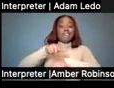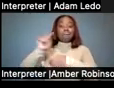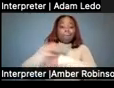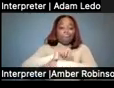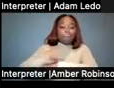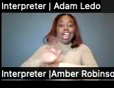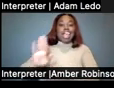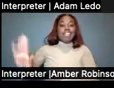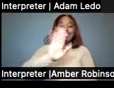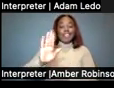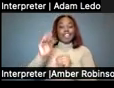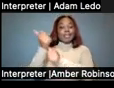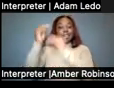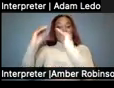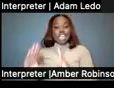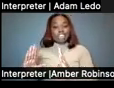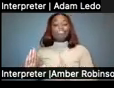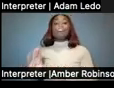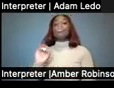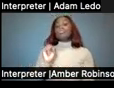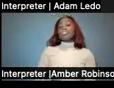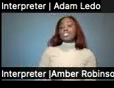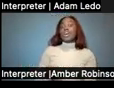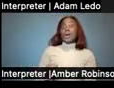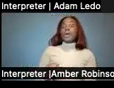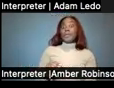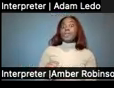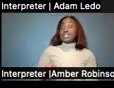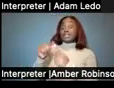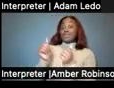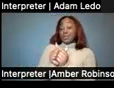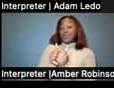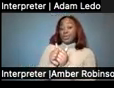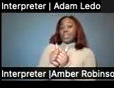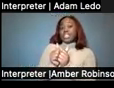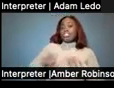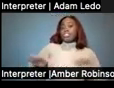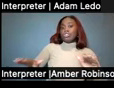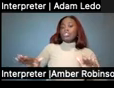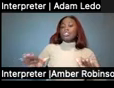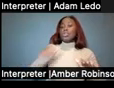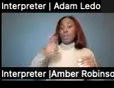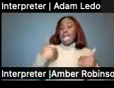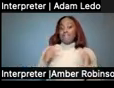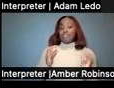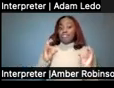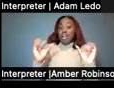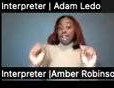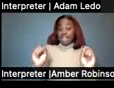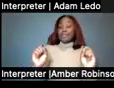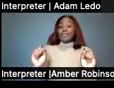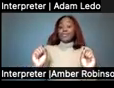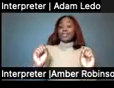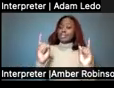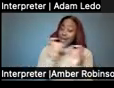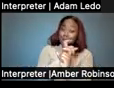wanted time to train their para educators. So especially with kids with as complicated as kids with charge, we really need to take